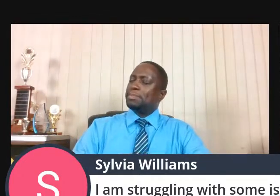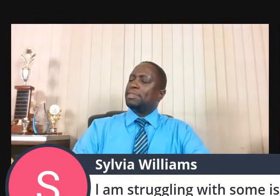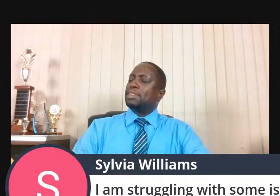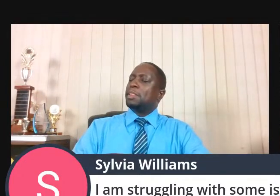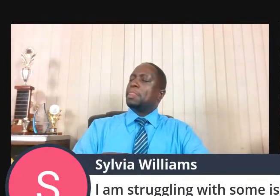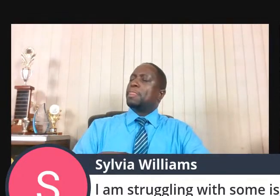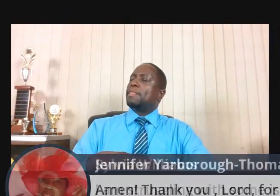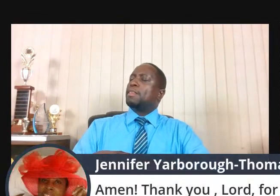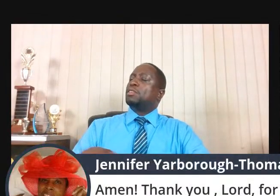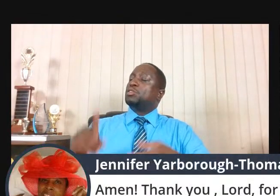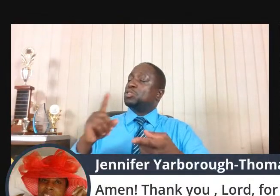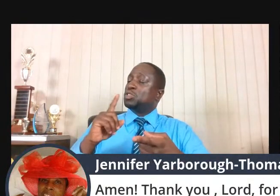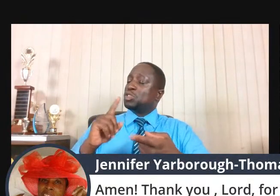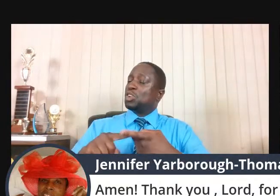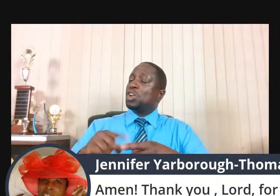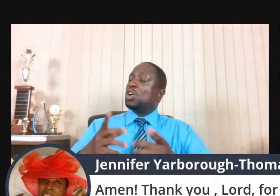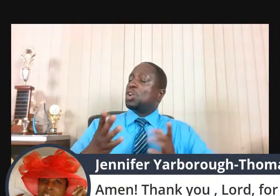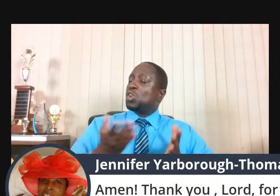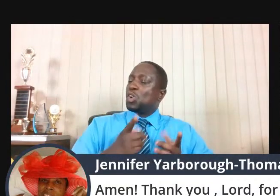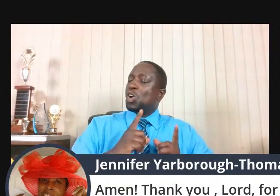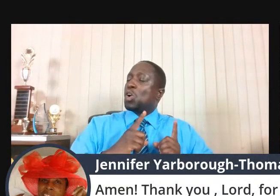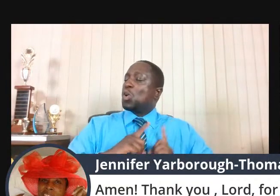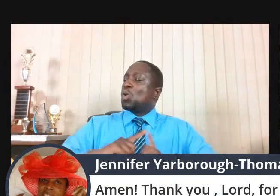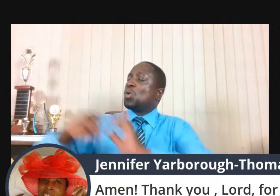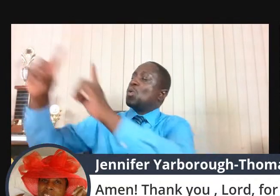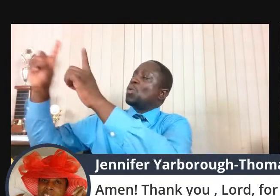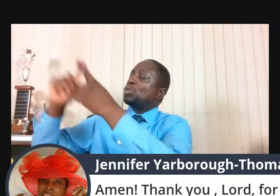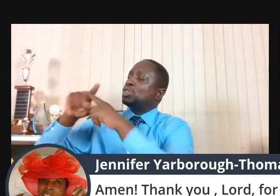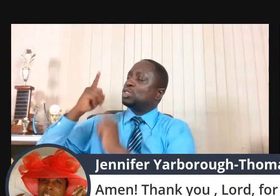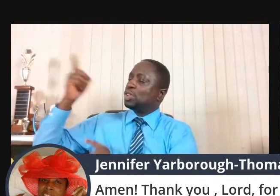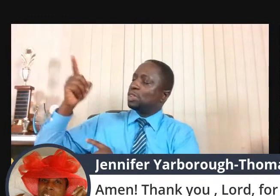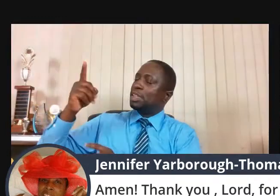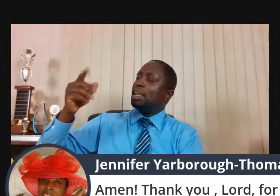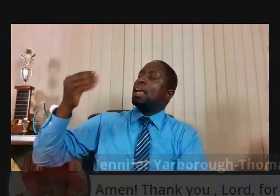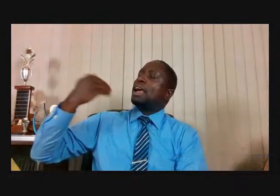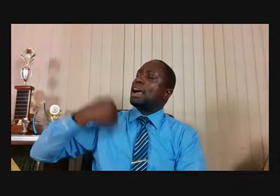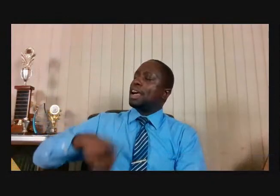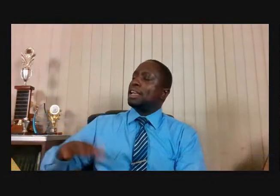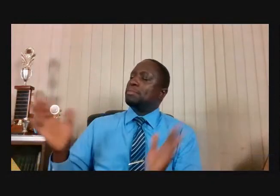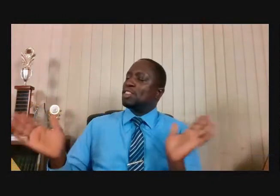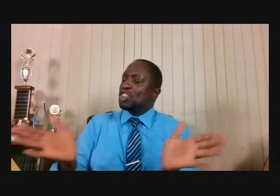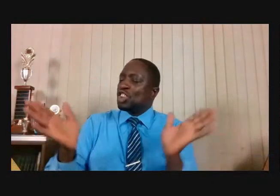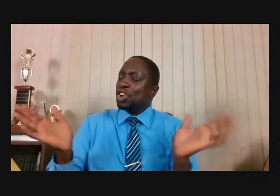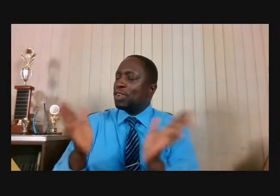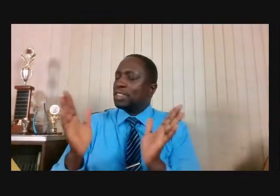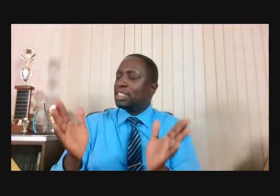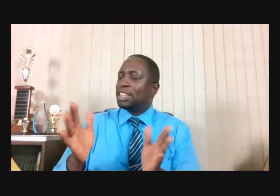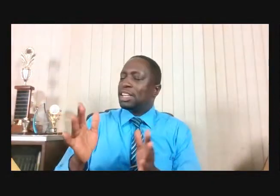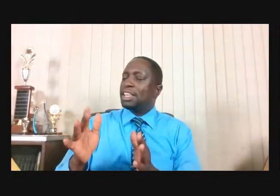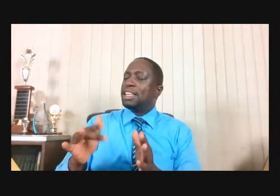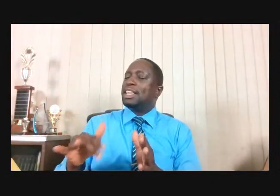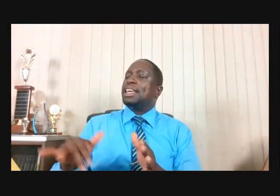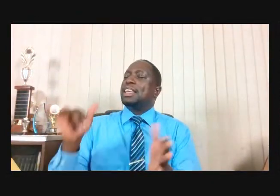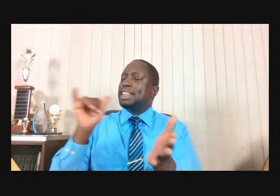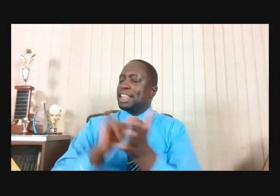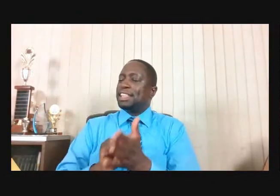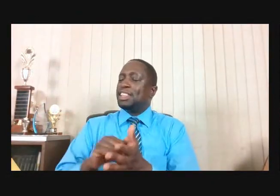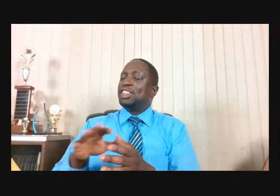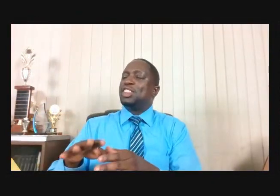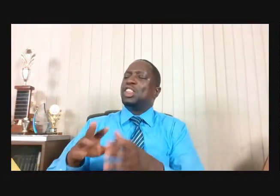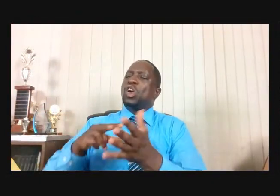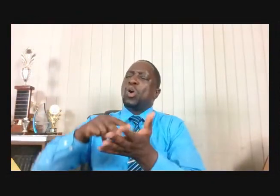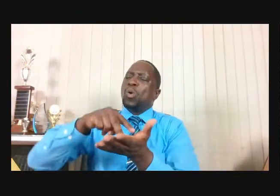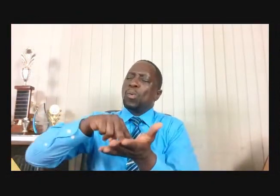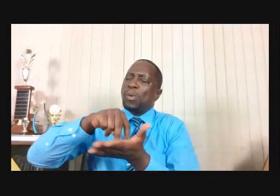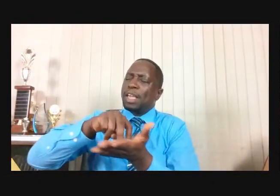coming to you. Lord, I am encouraged by the fact that the weakest sinner on